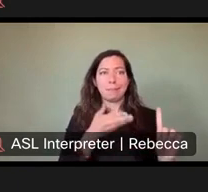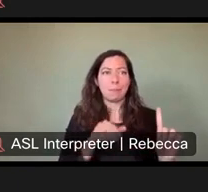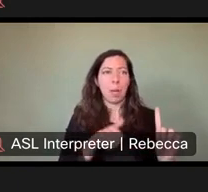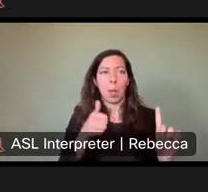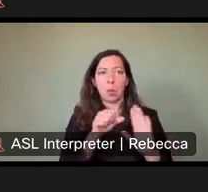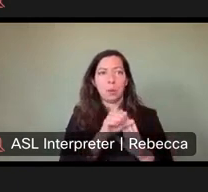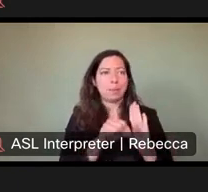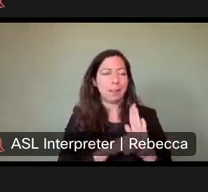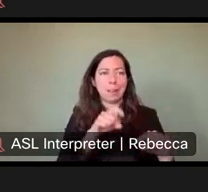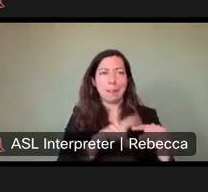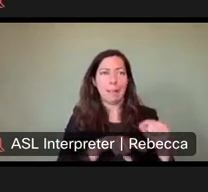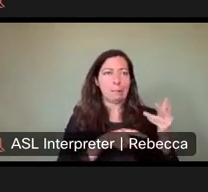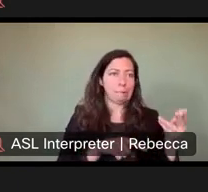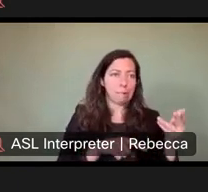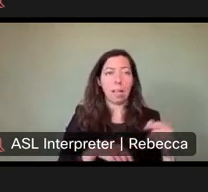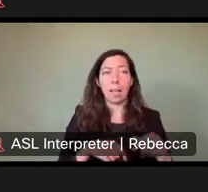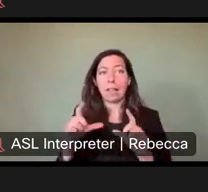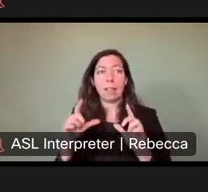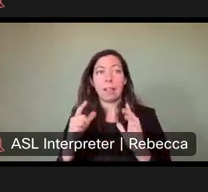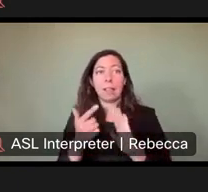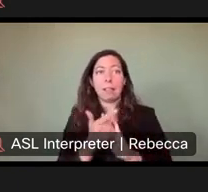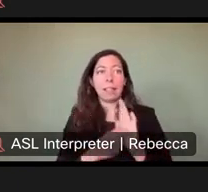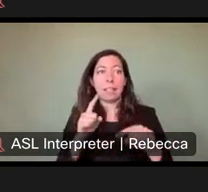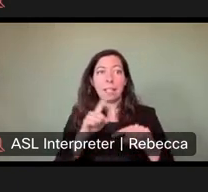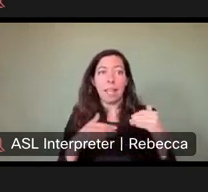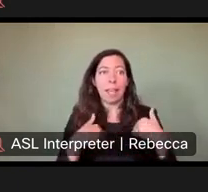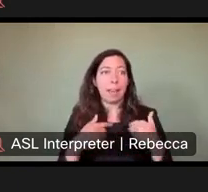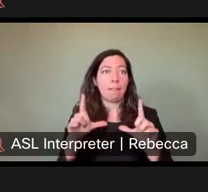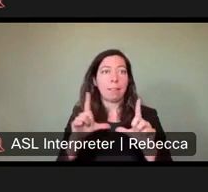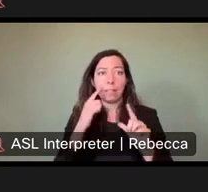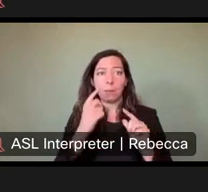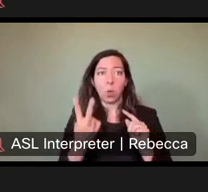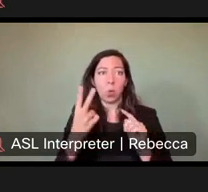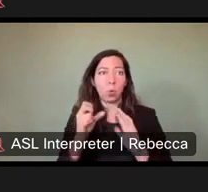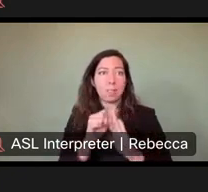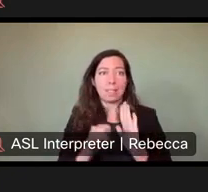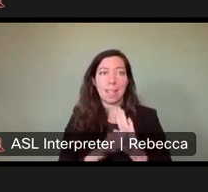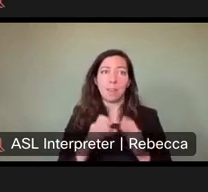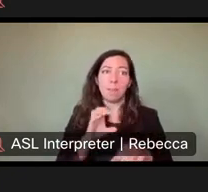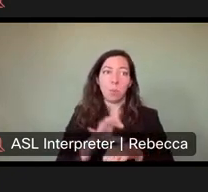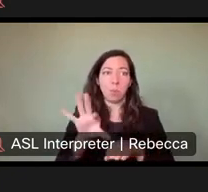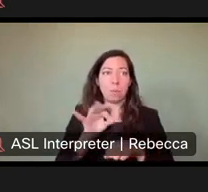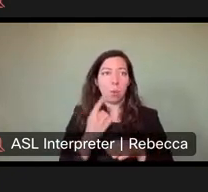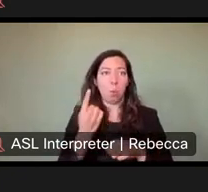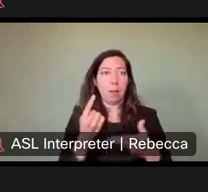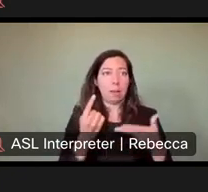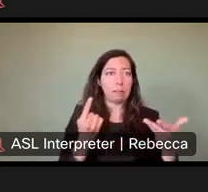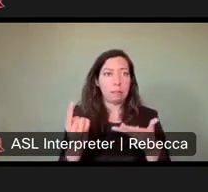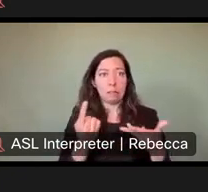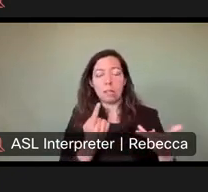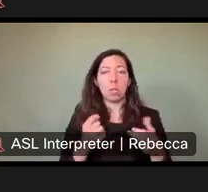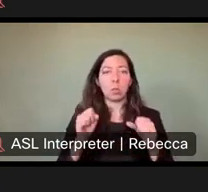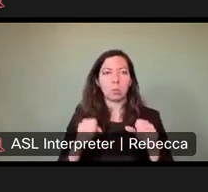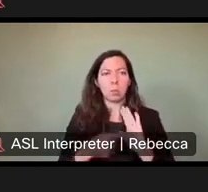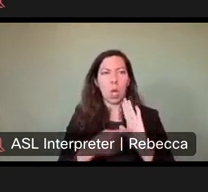second state and we're legally not allowed to have a driver's license in more than one state. Uh, for by state residents